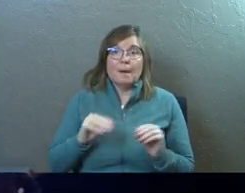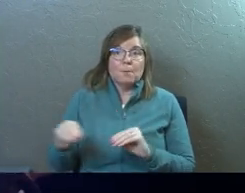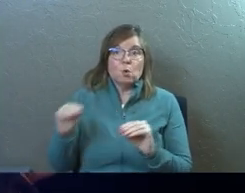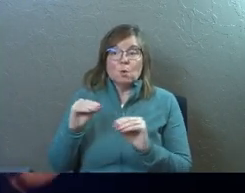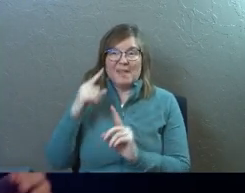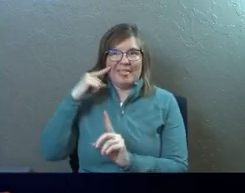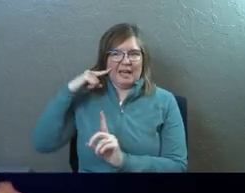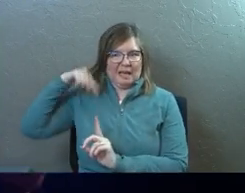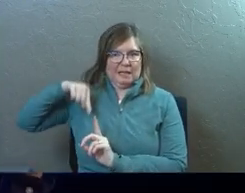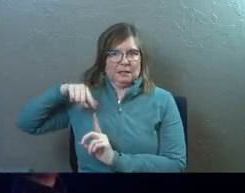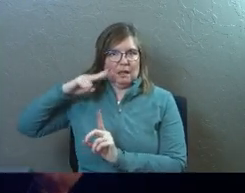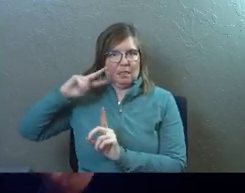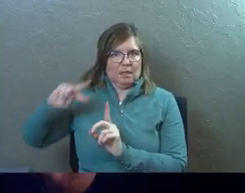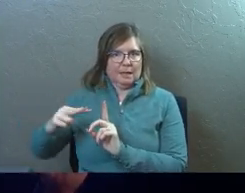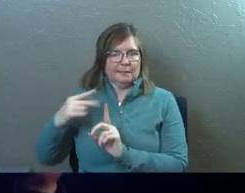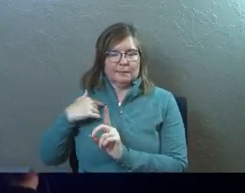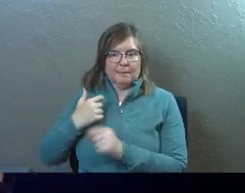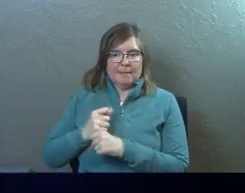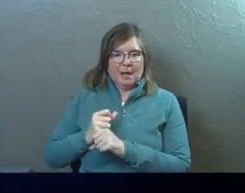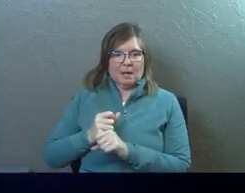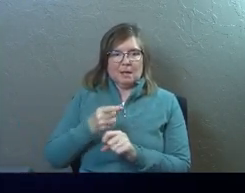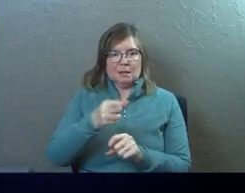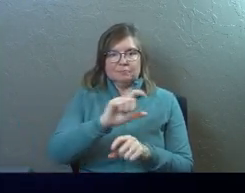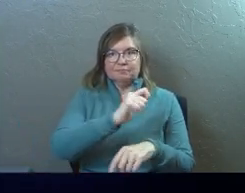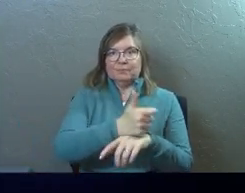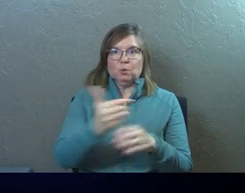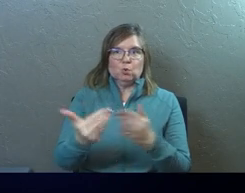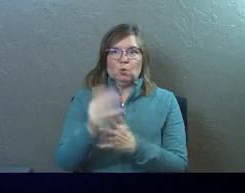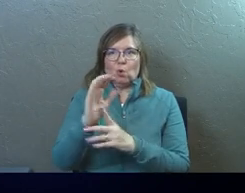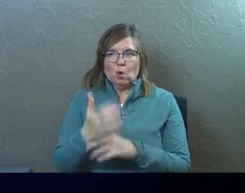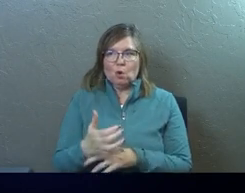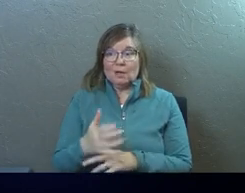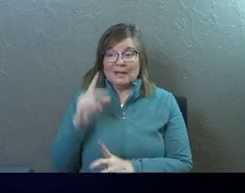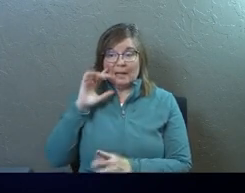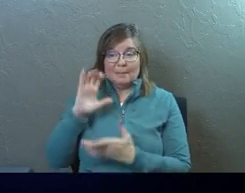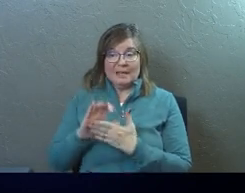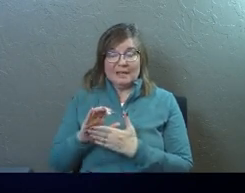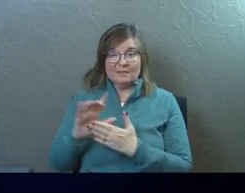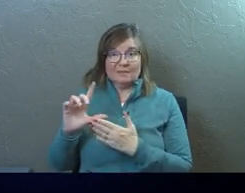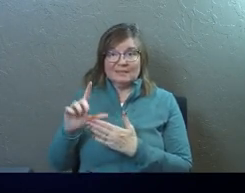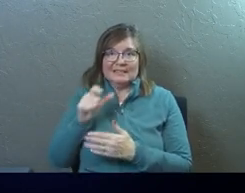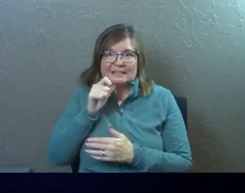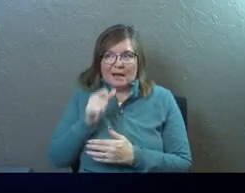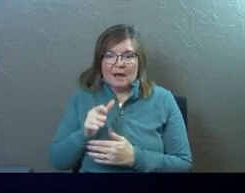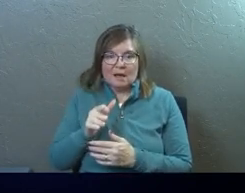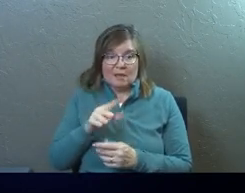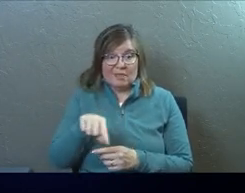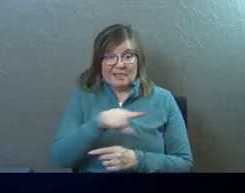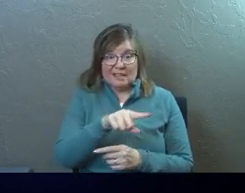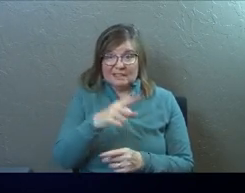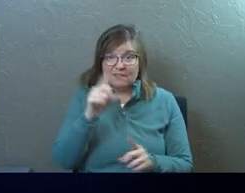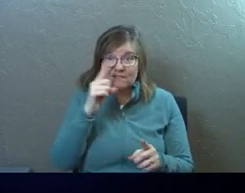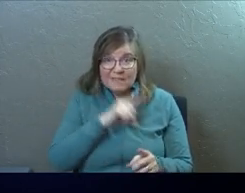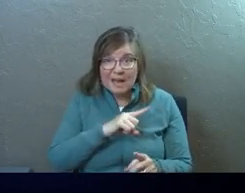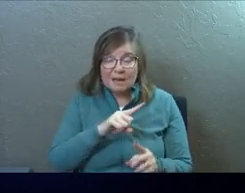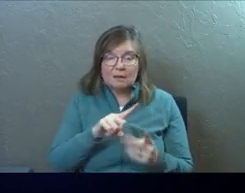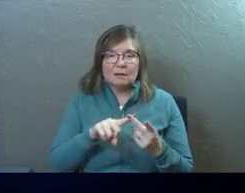a movement, trying to make themselves big in culture. And what he believes at the end of the day is not only is this all a